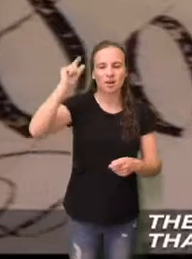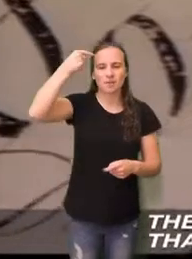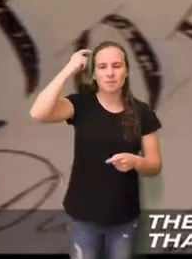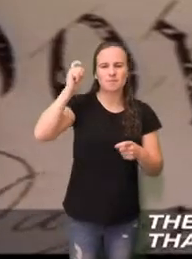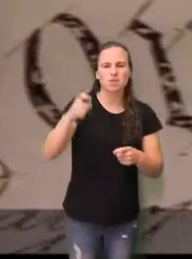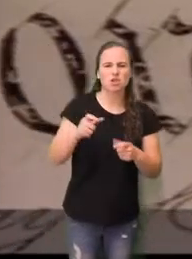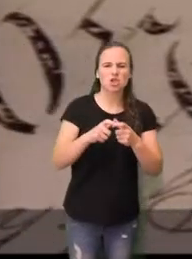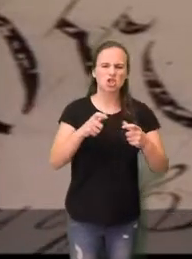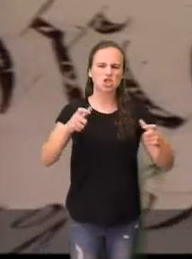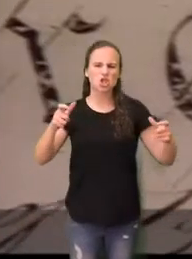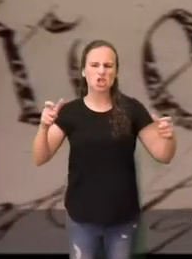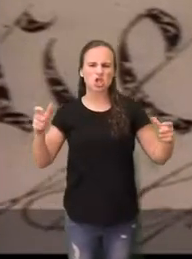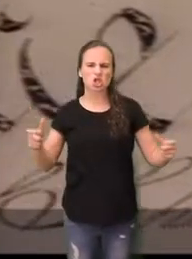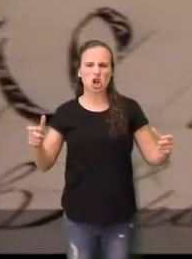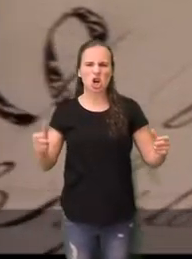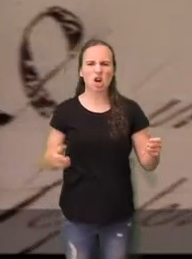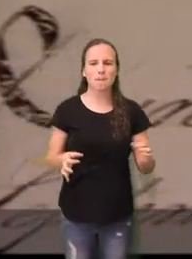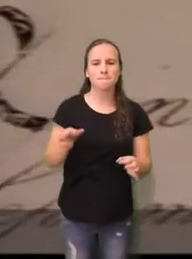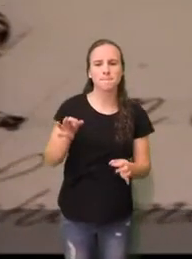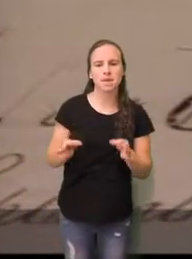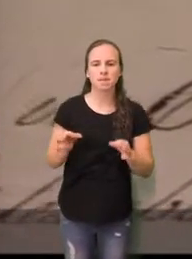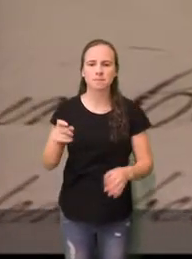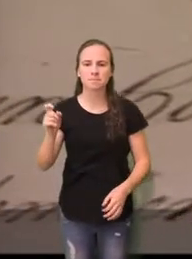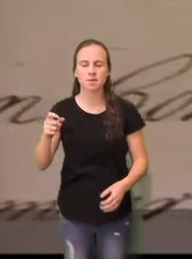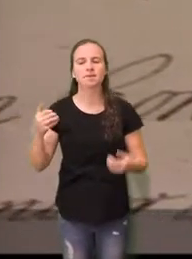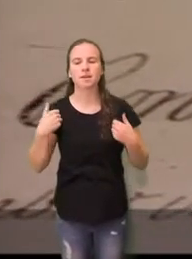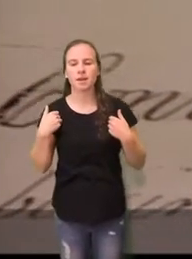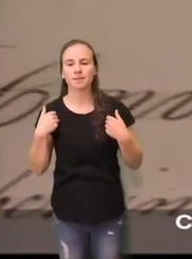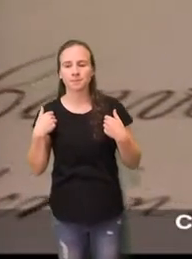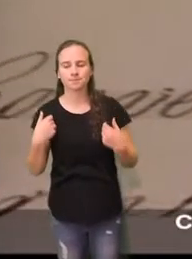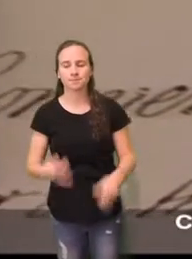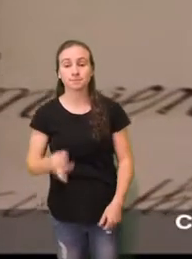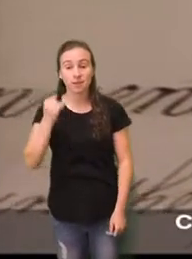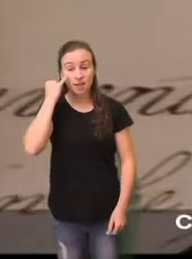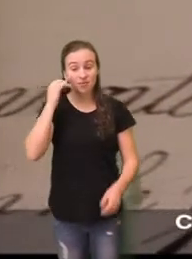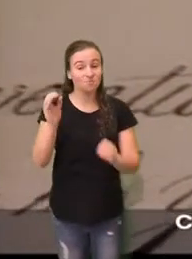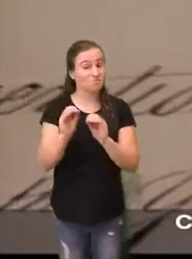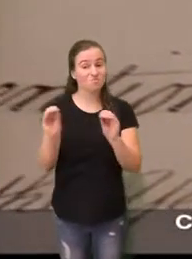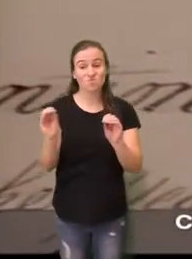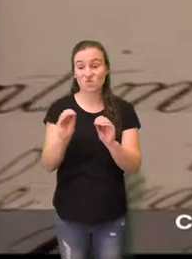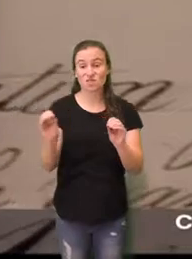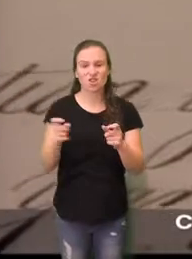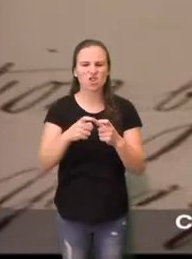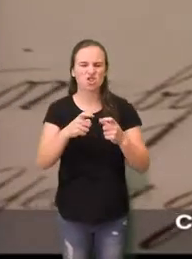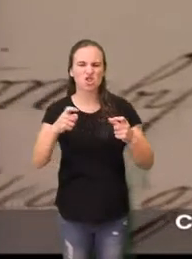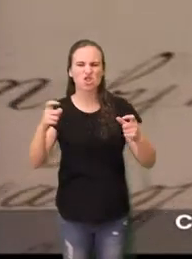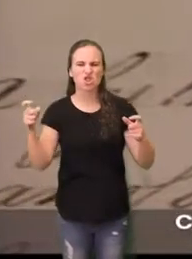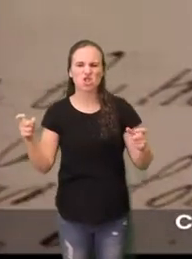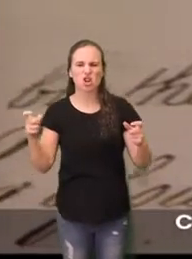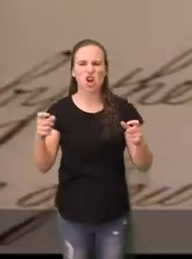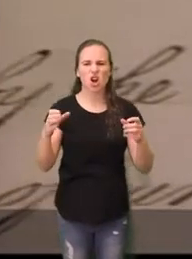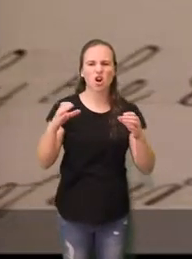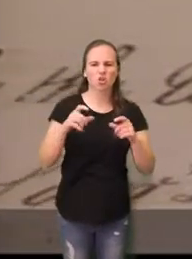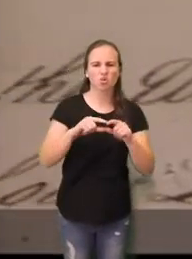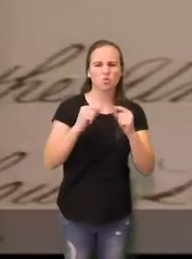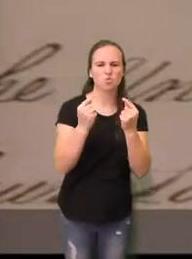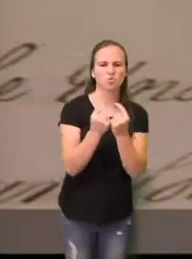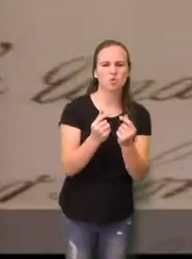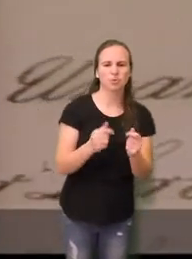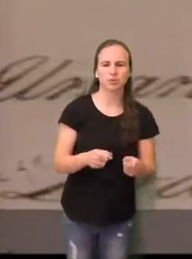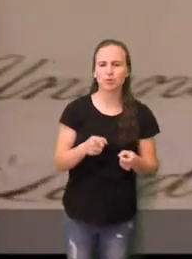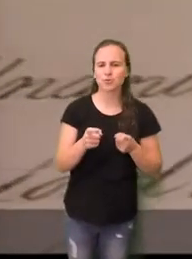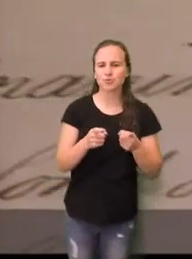only in a large democracy with an extensive system of checks and balances can you protect the rights of the minorities